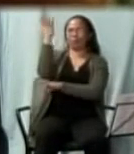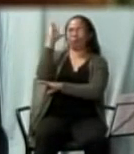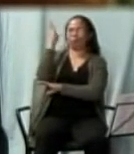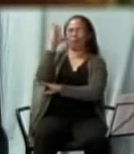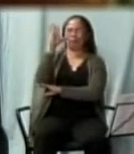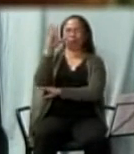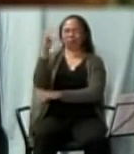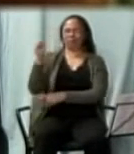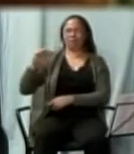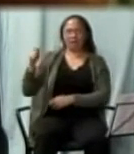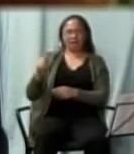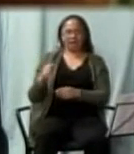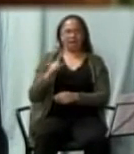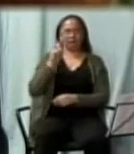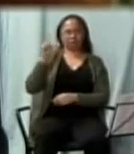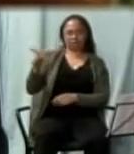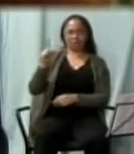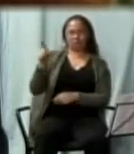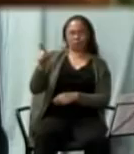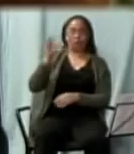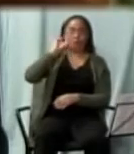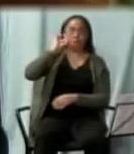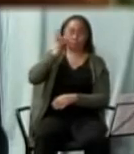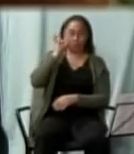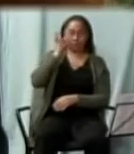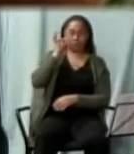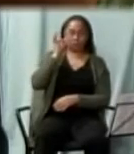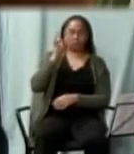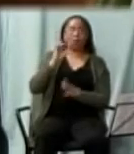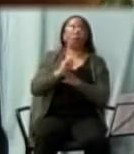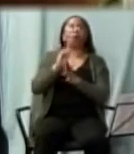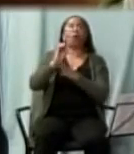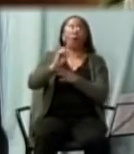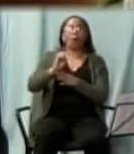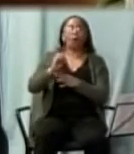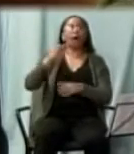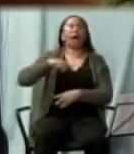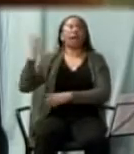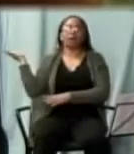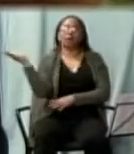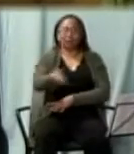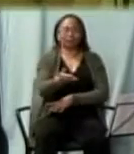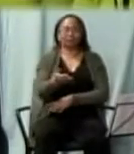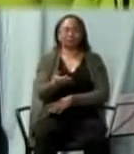and I said bear fruit or else